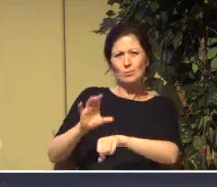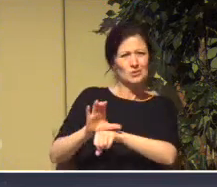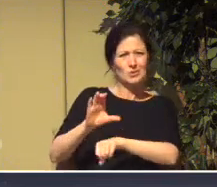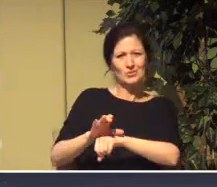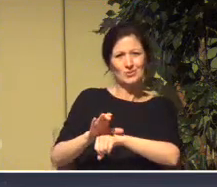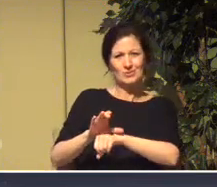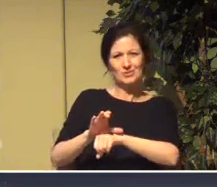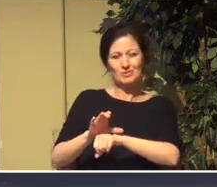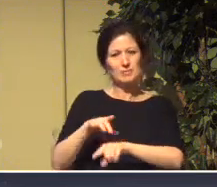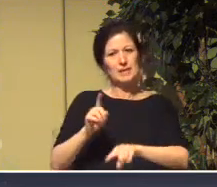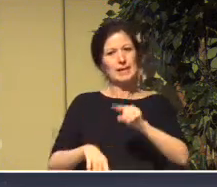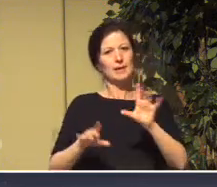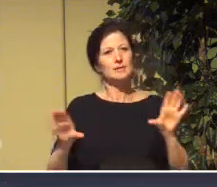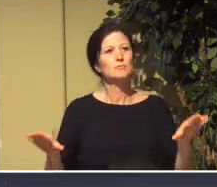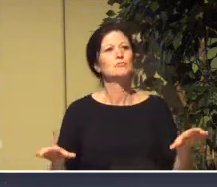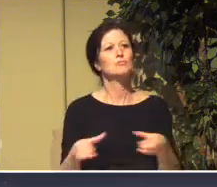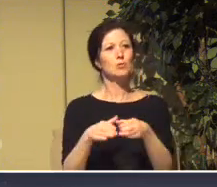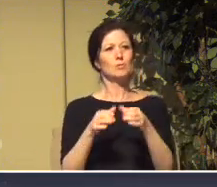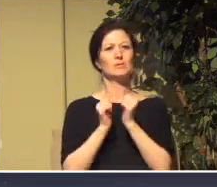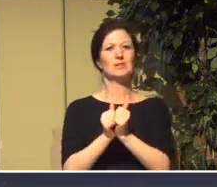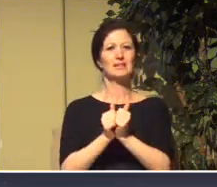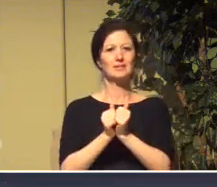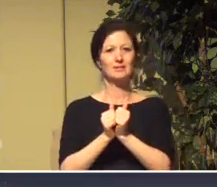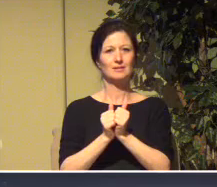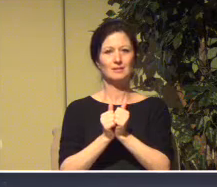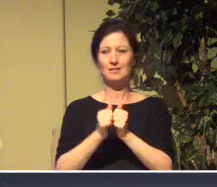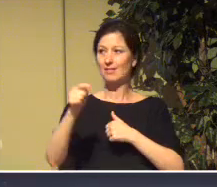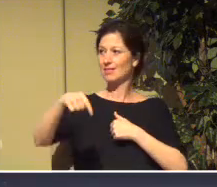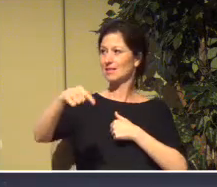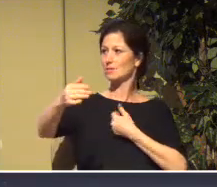We can't come together in this sanctuary.